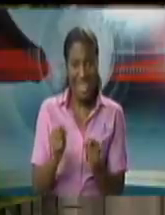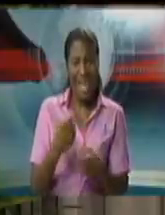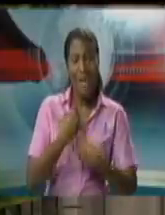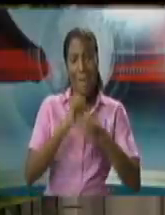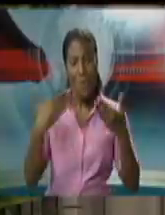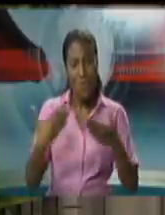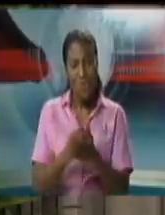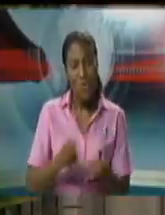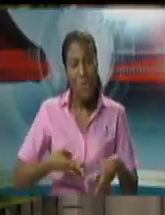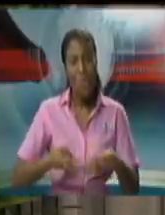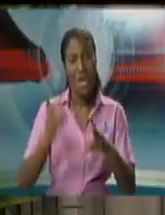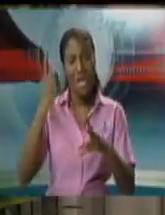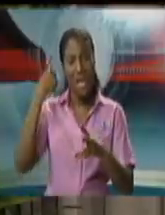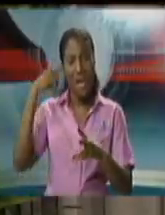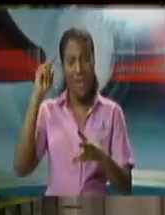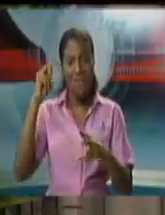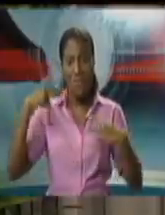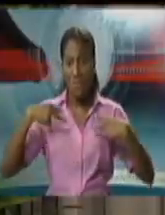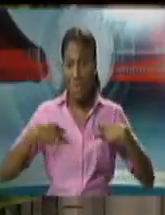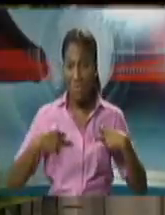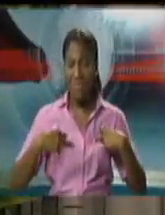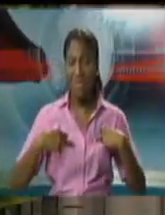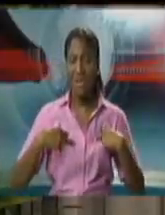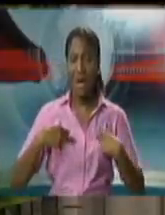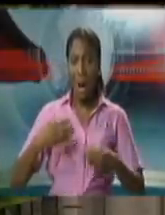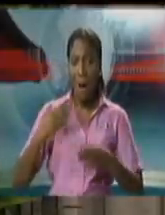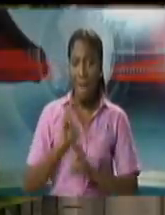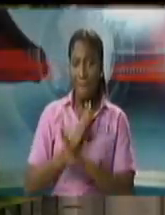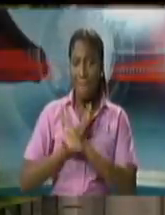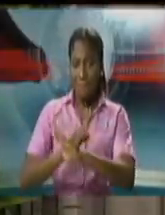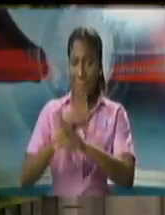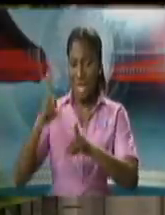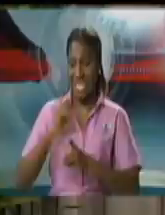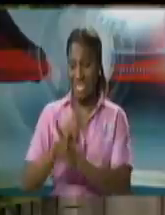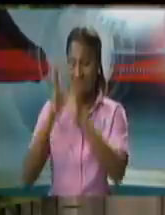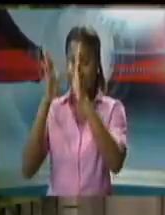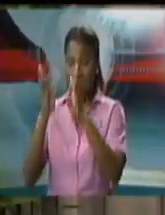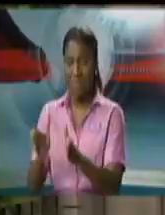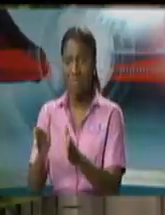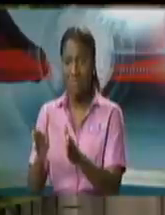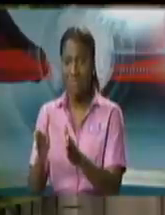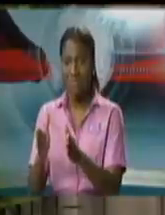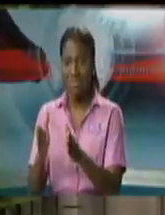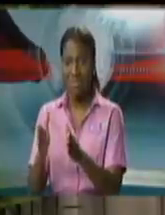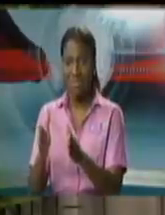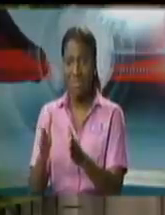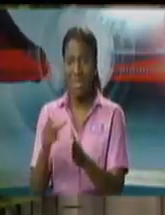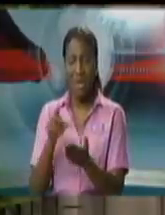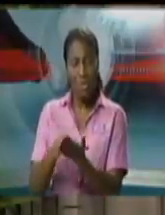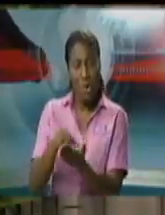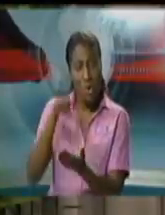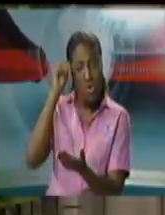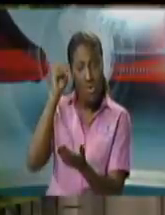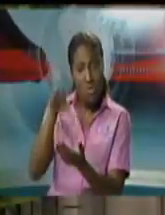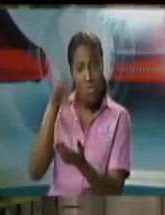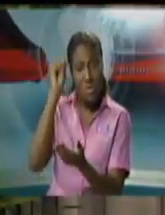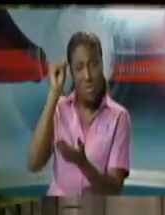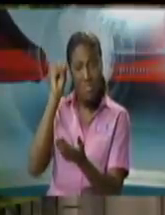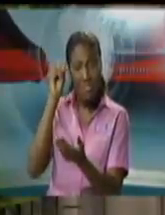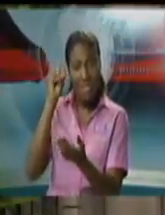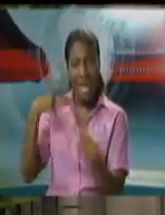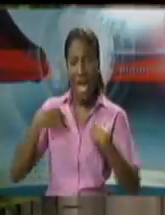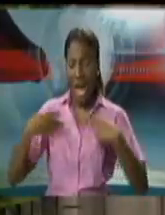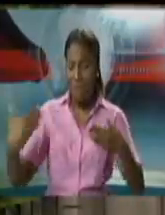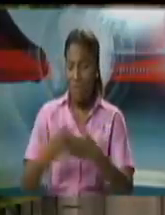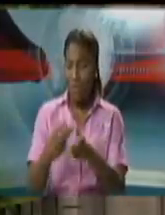creating the chief public defender and public defenders division we've rented their accommodation it's at stanmore avenue we are in the